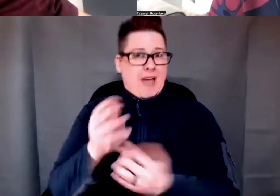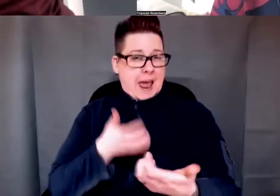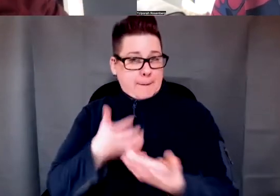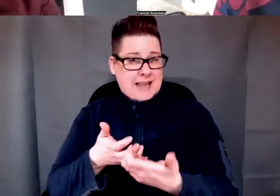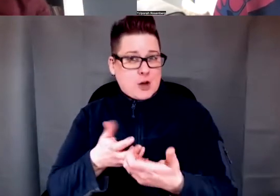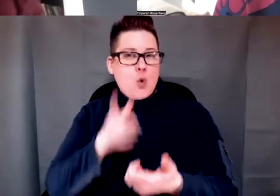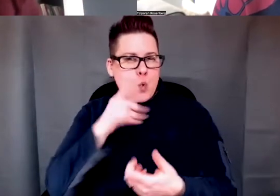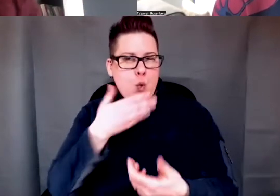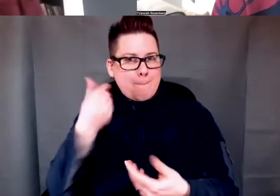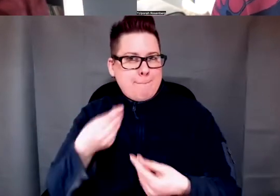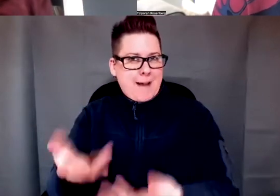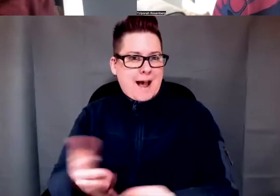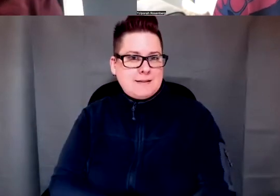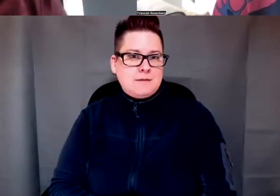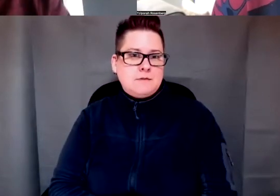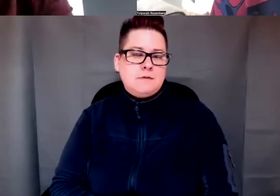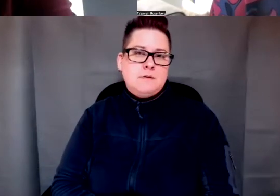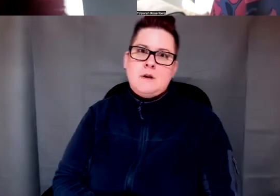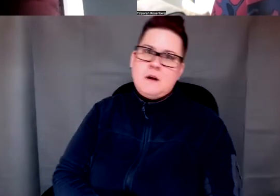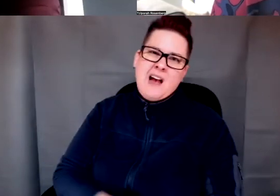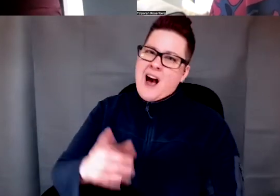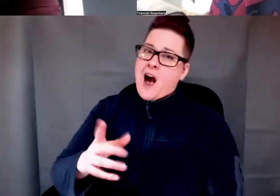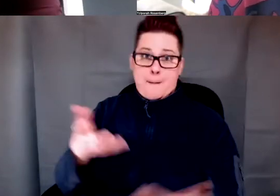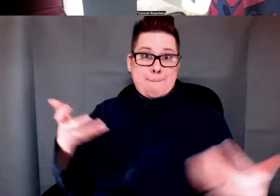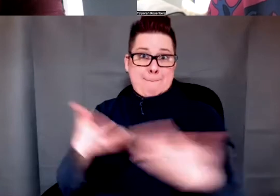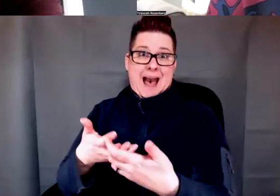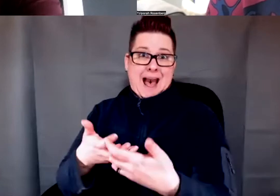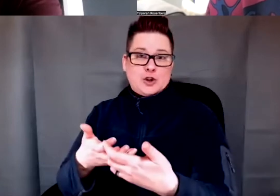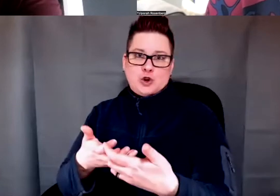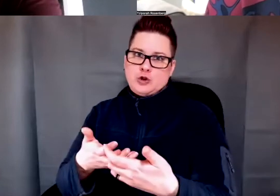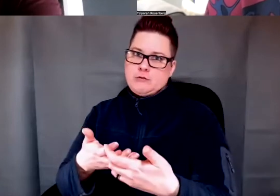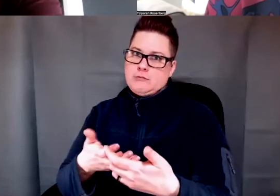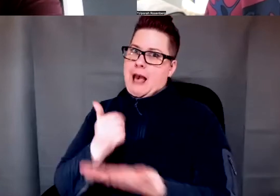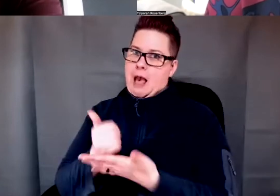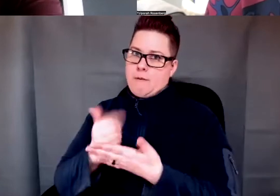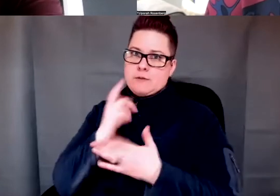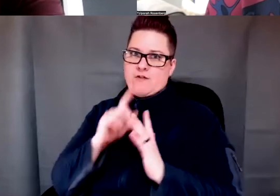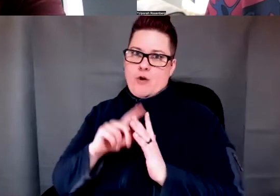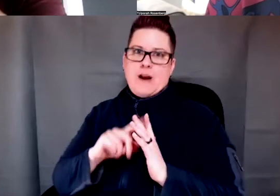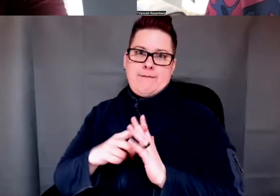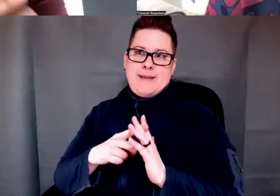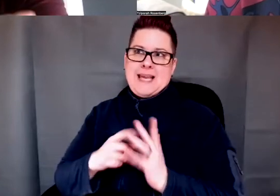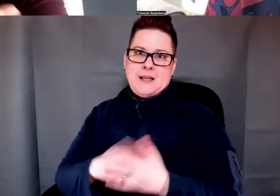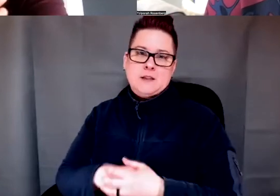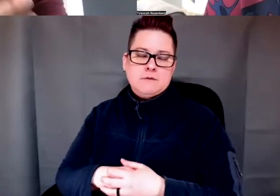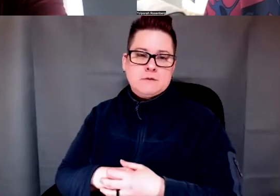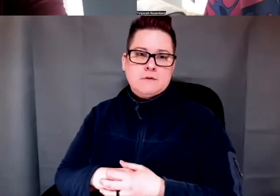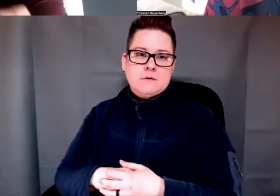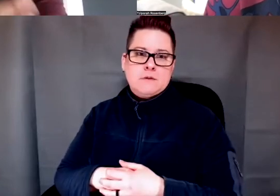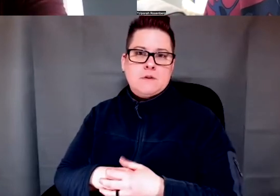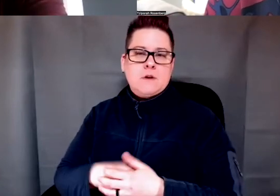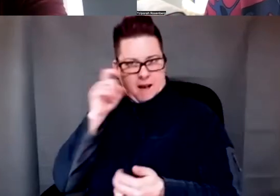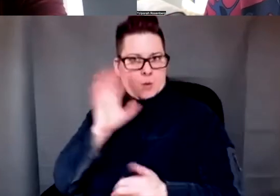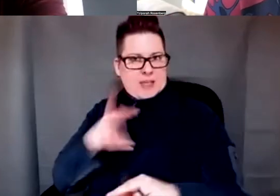I think ethnic matching definitely helps in the initial phases, right? Because you have increased